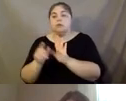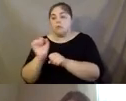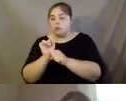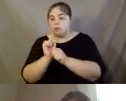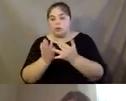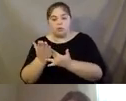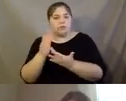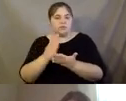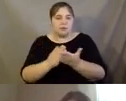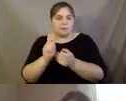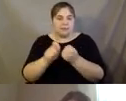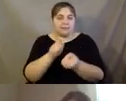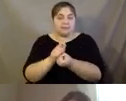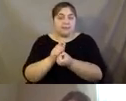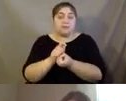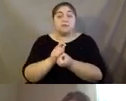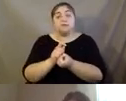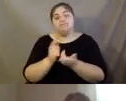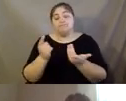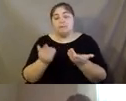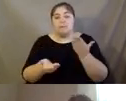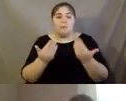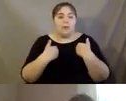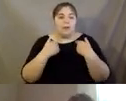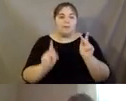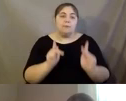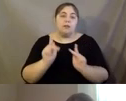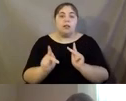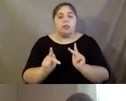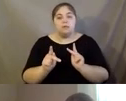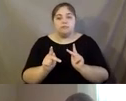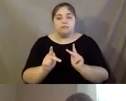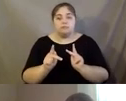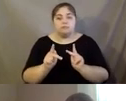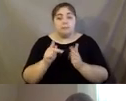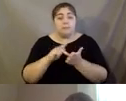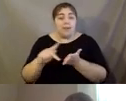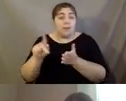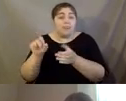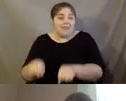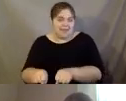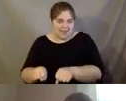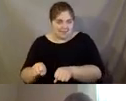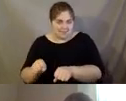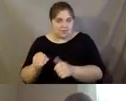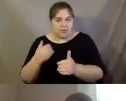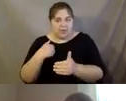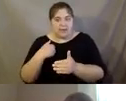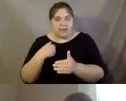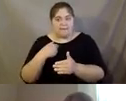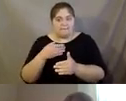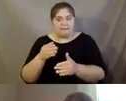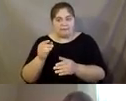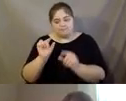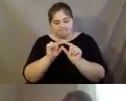some of the details. In some cases, we may have people pay what they can. So they have a little skin in the game, if you